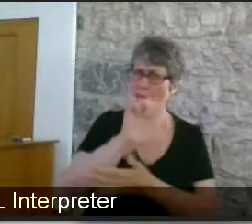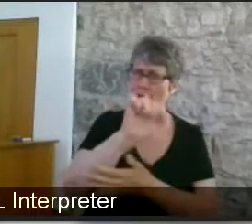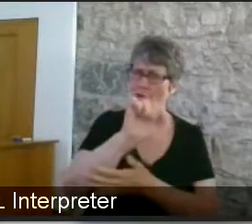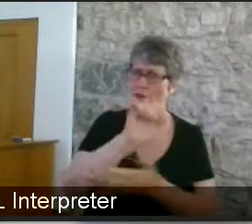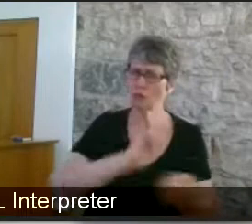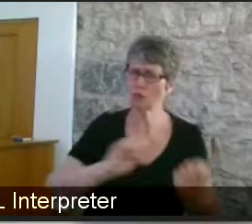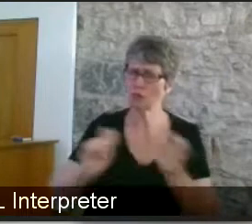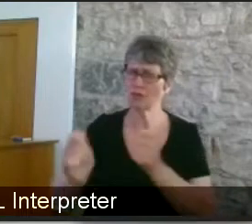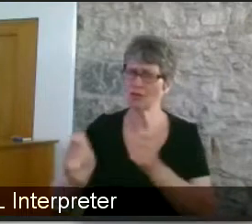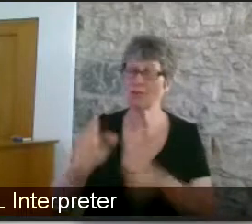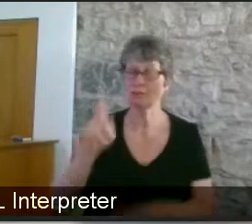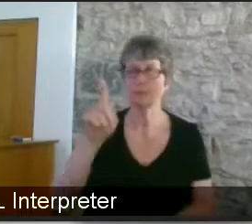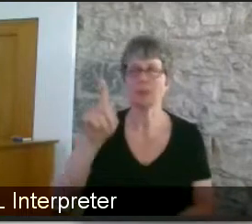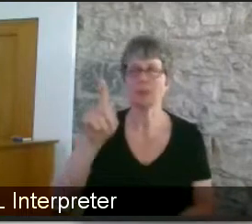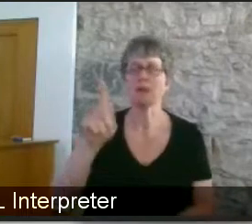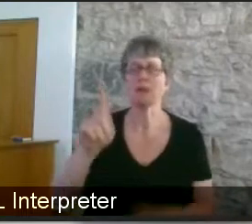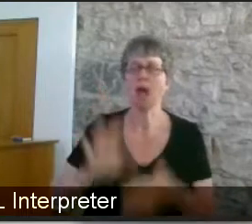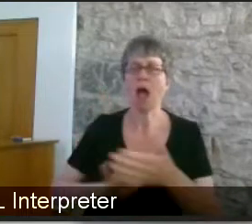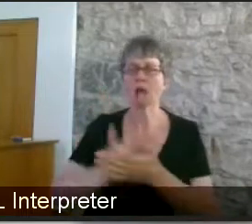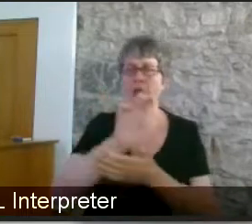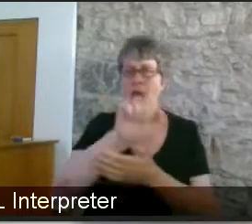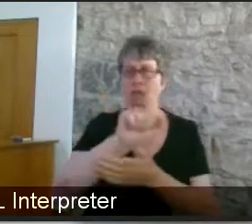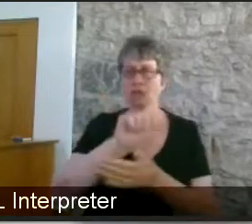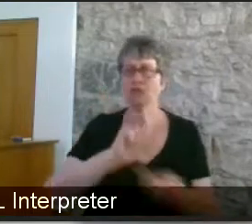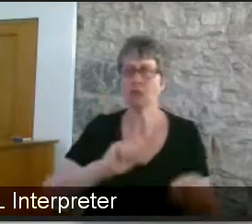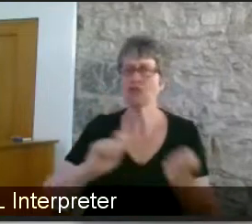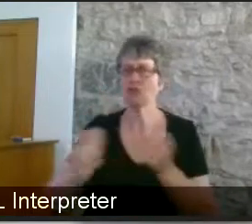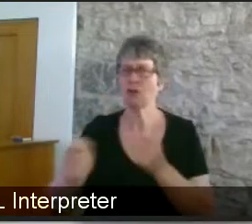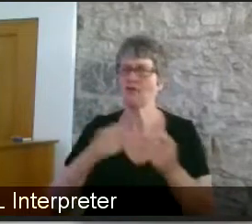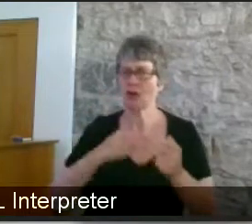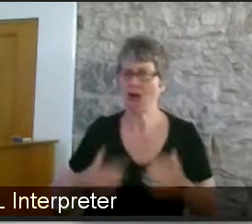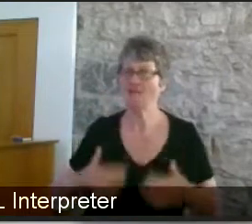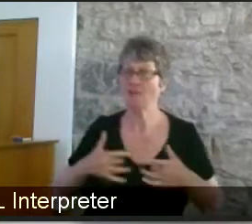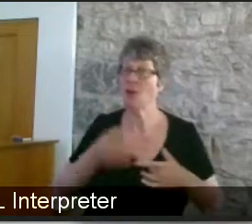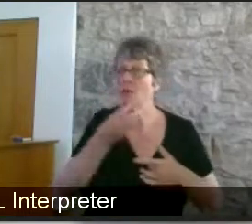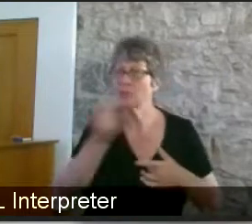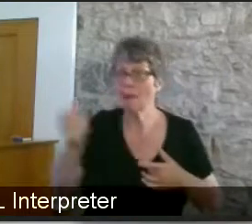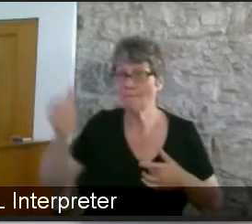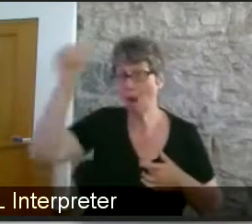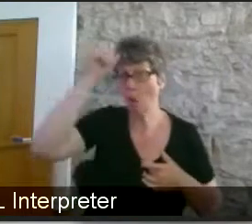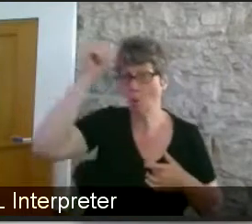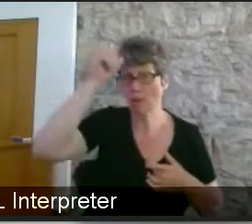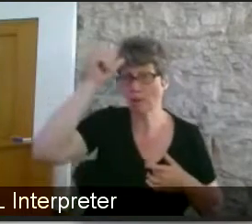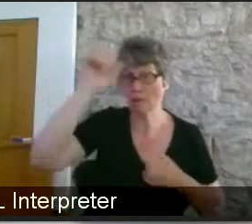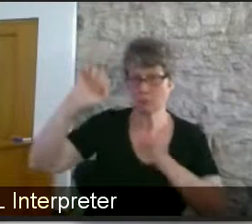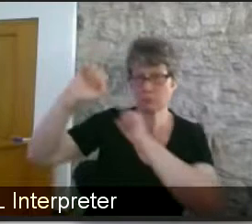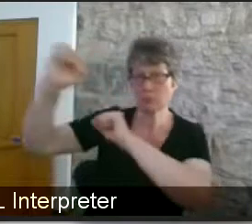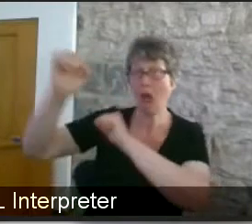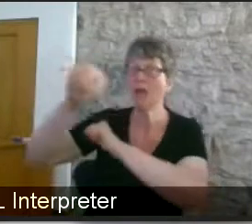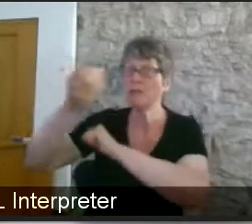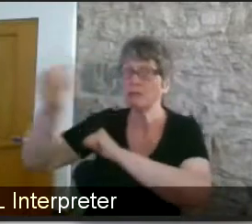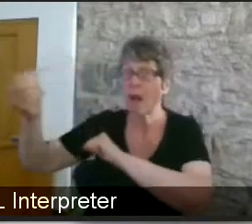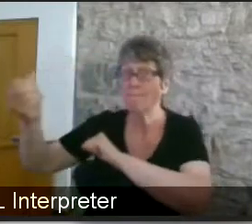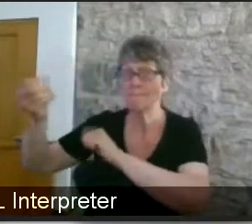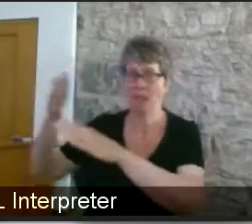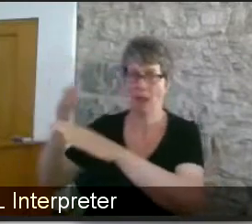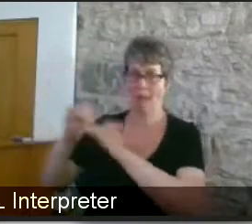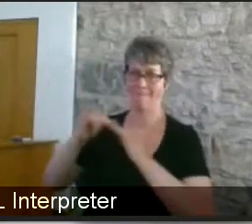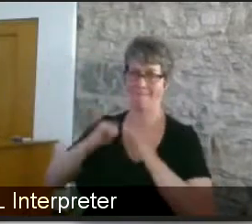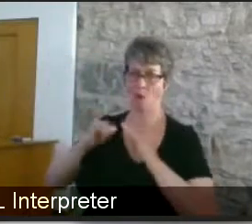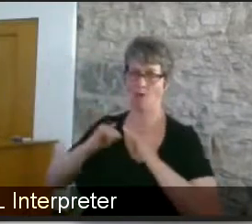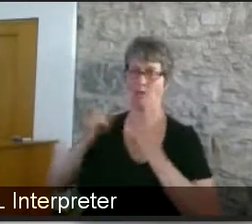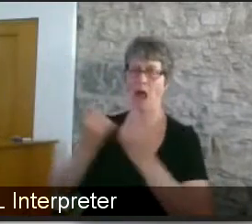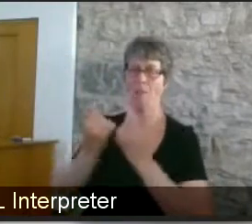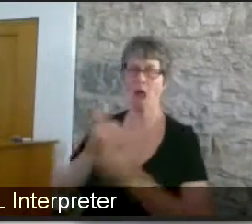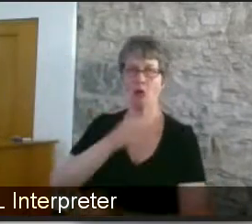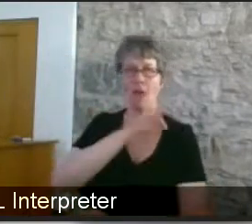the cultural shift i mean i think there is some awareness amongst some employers now of the benefits of um